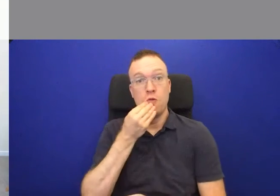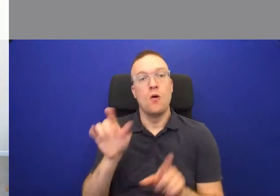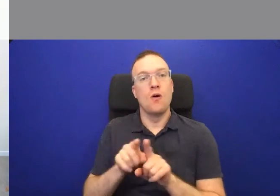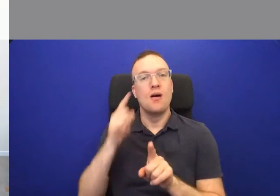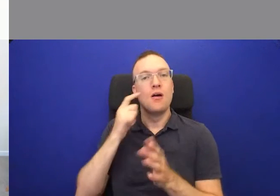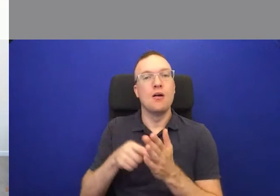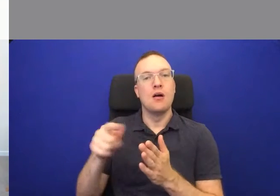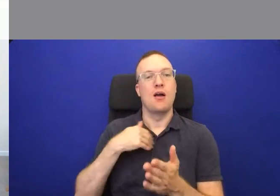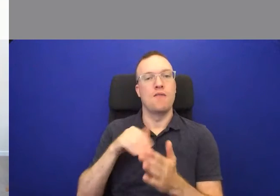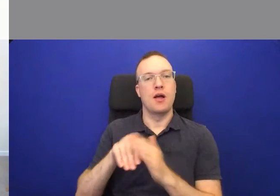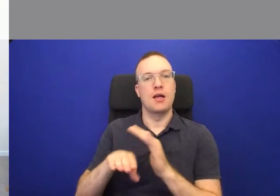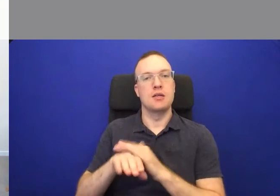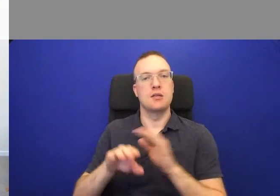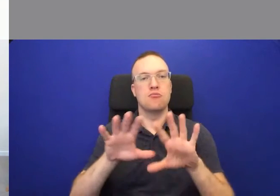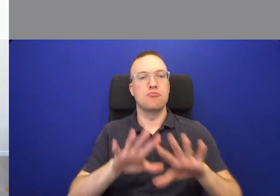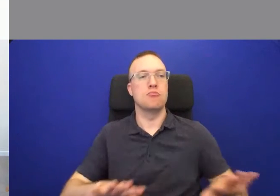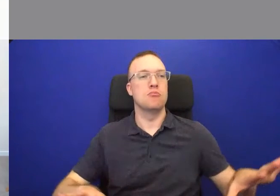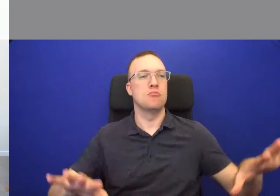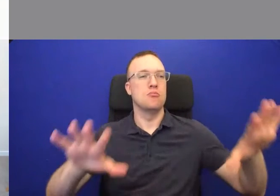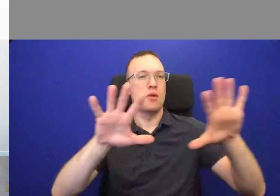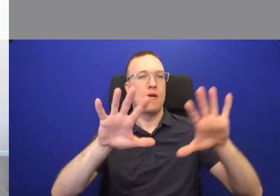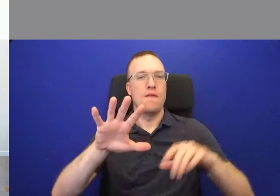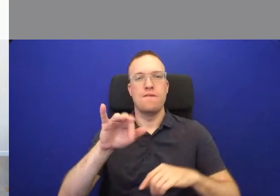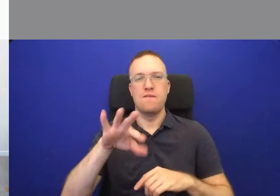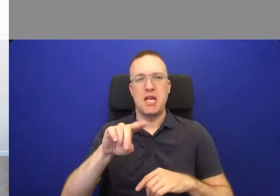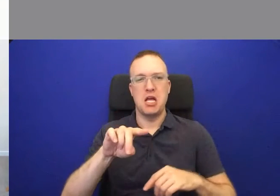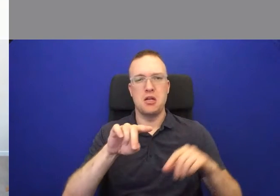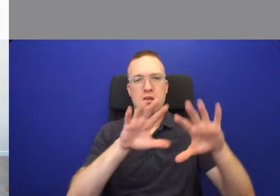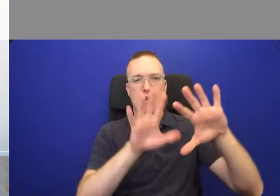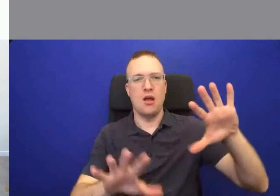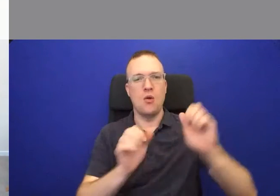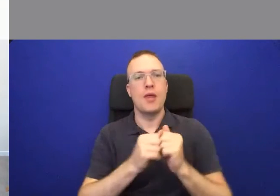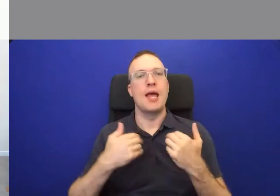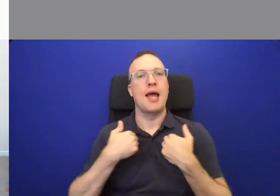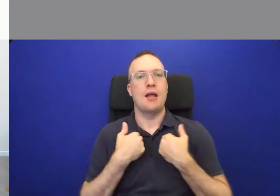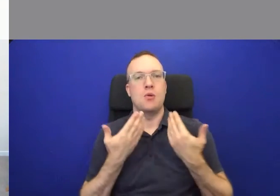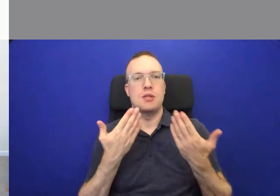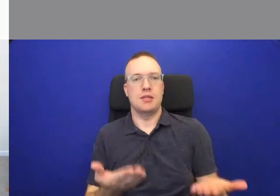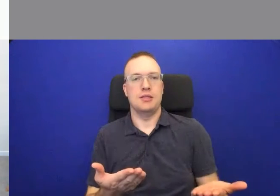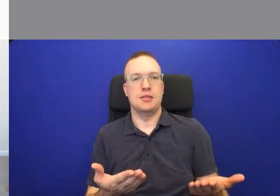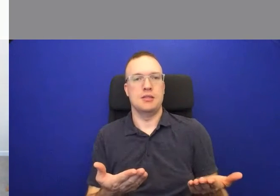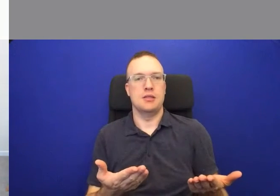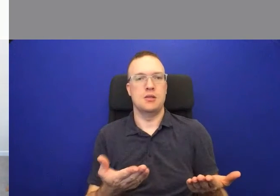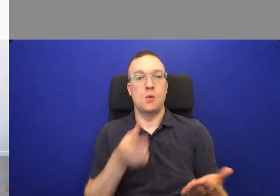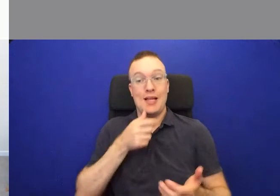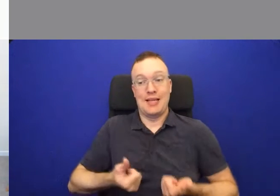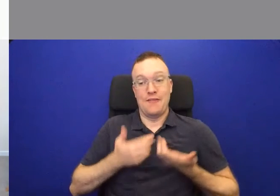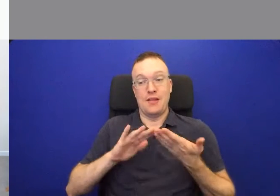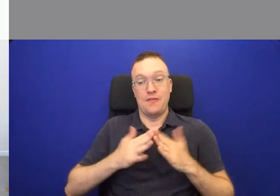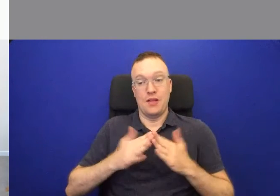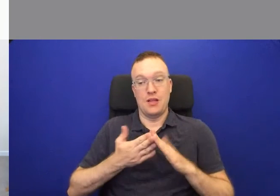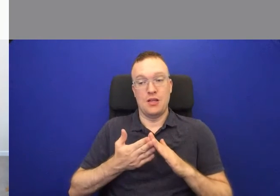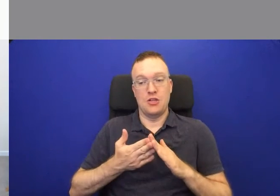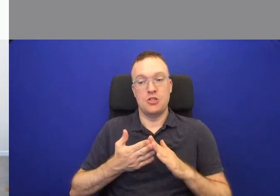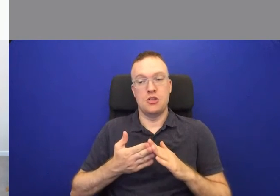have access to these fields with animals, and the villagers might have